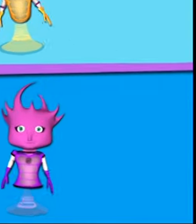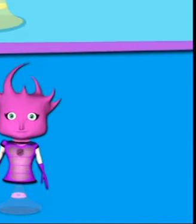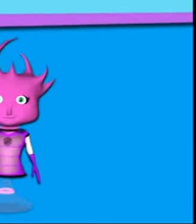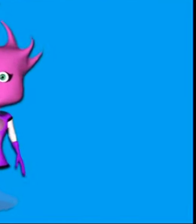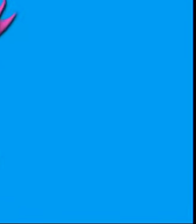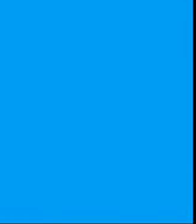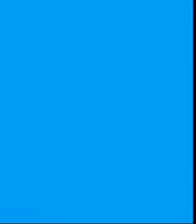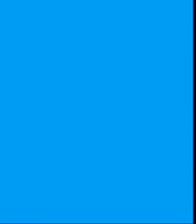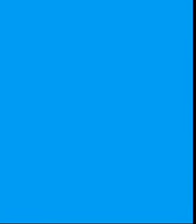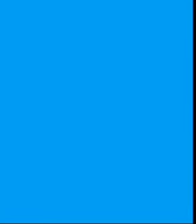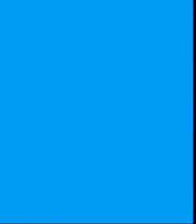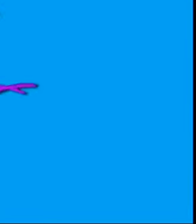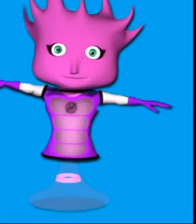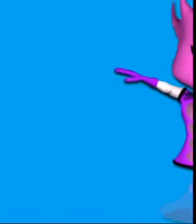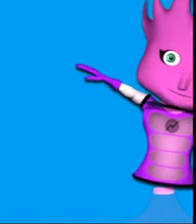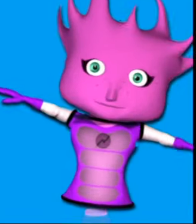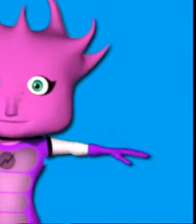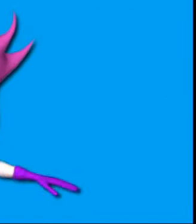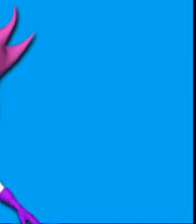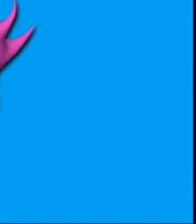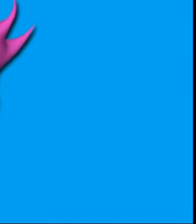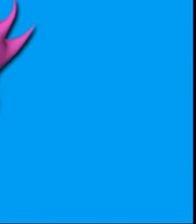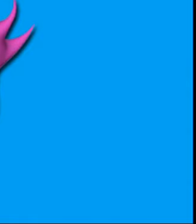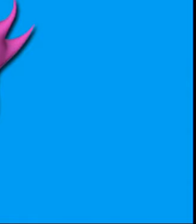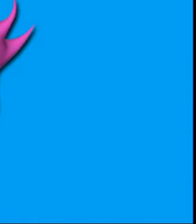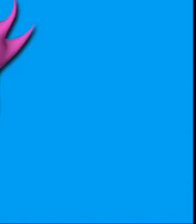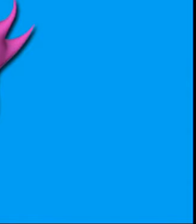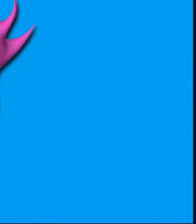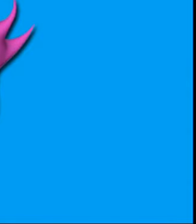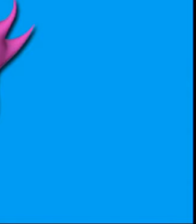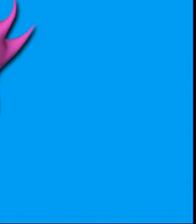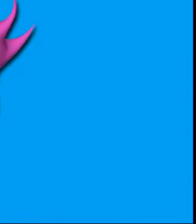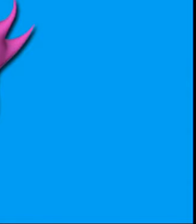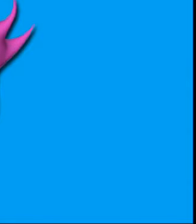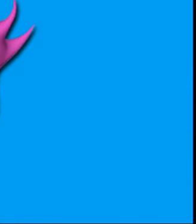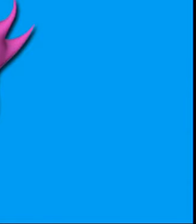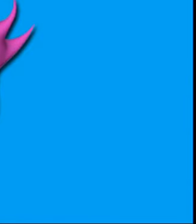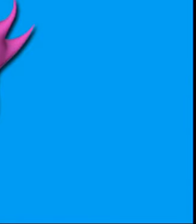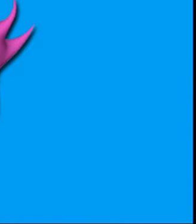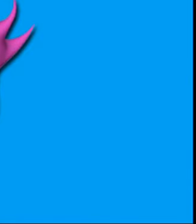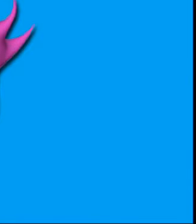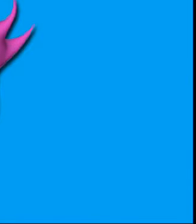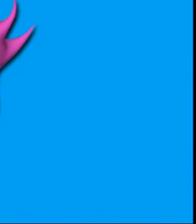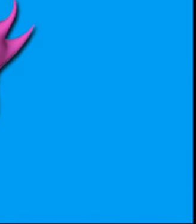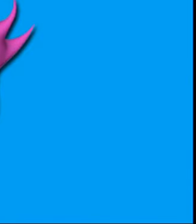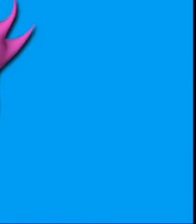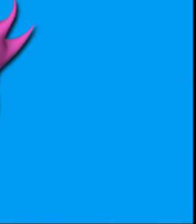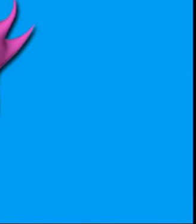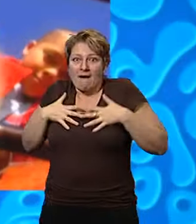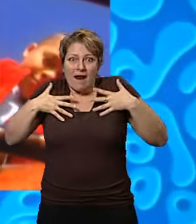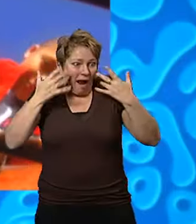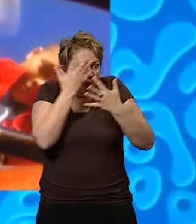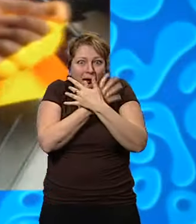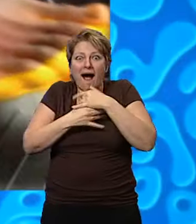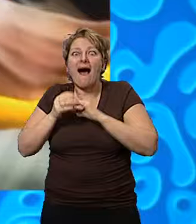Ollie! Ollie is a smell neuron. If it's Pongy or Whiffy, but you can't tell, my messages help your sense of